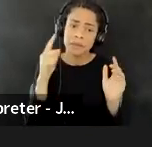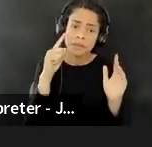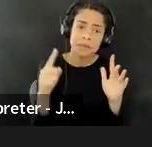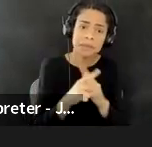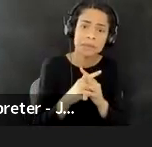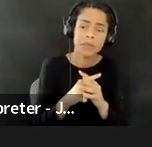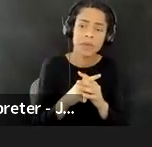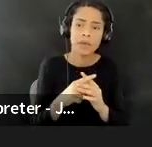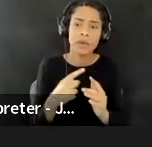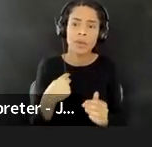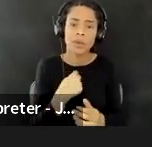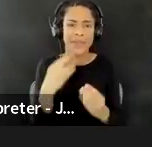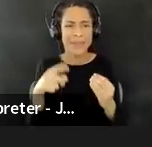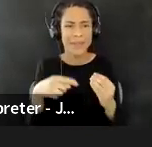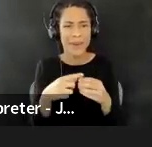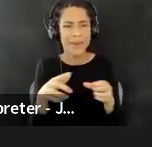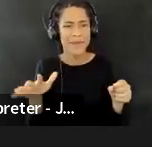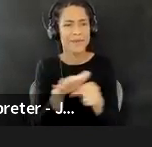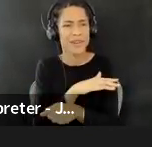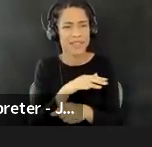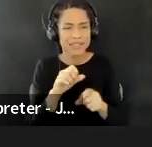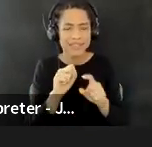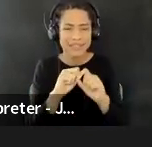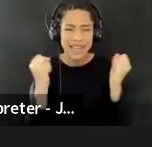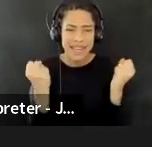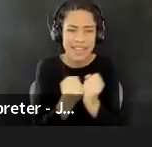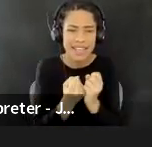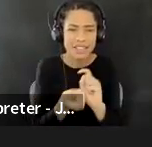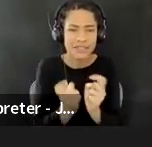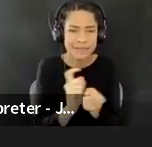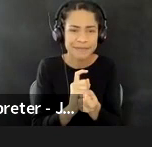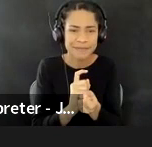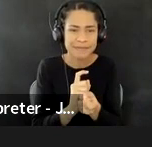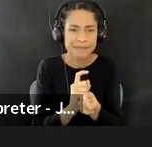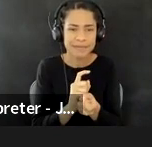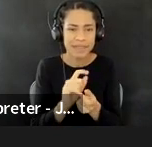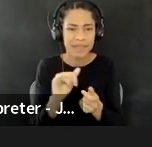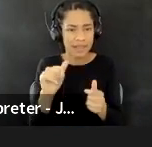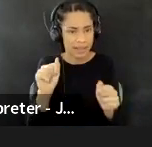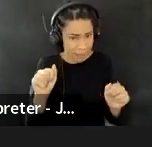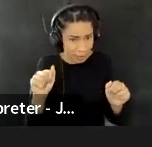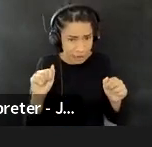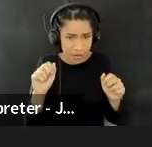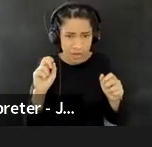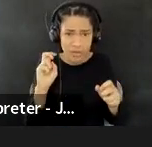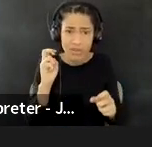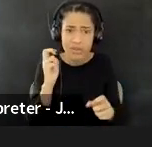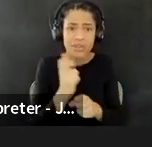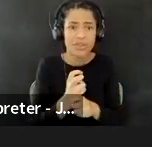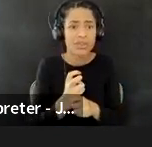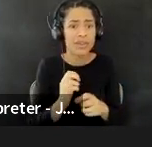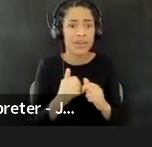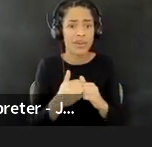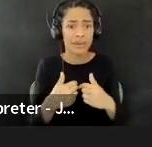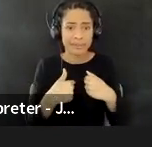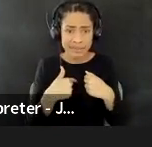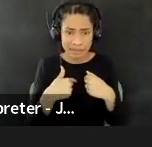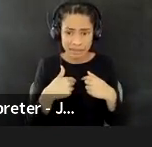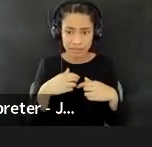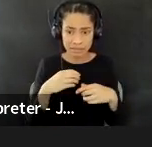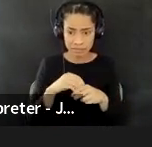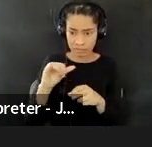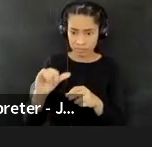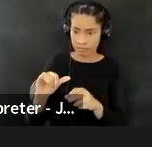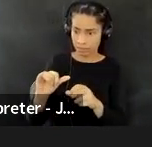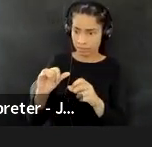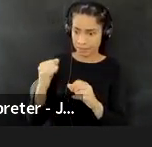societal systemic shift and it can feel really hard to know how do I, within this institution and also I